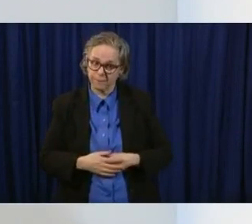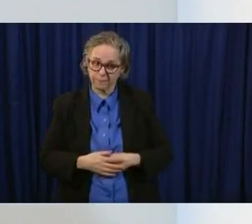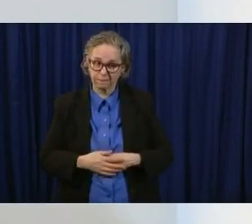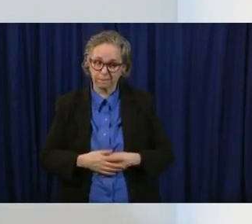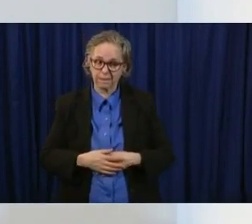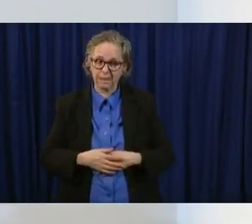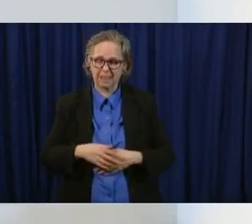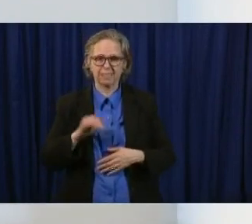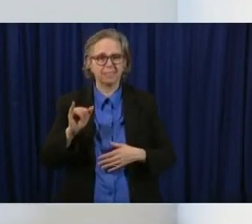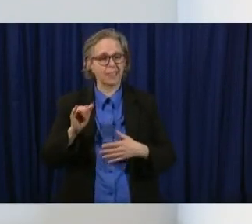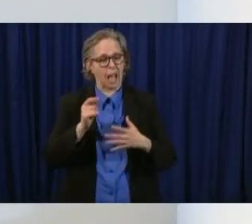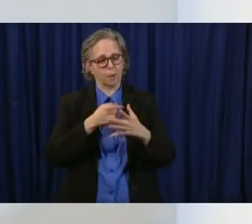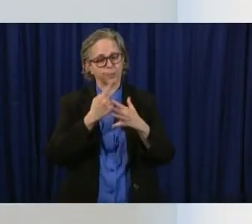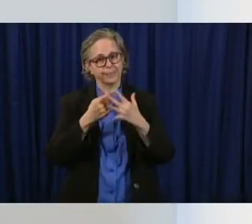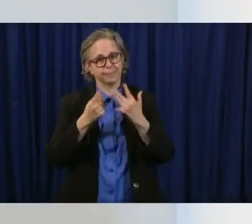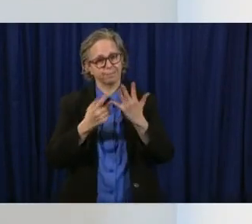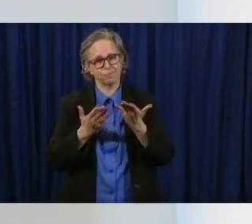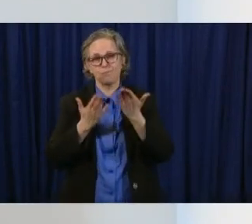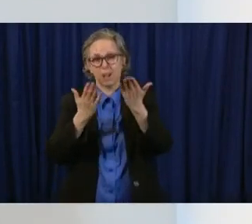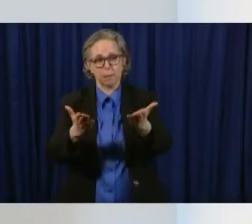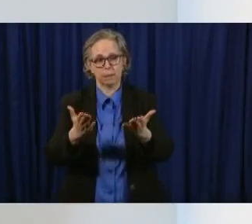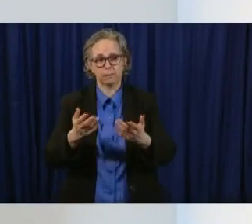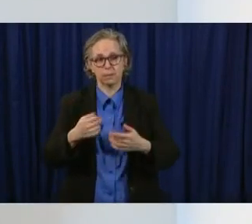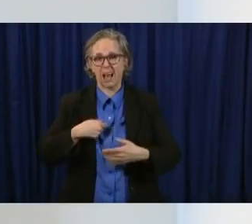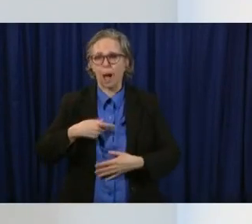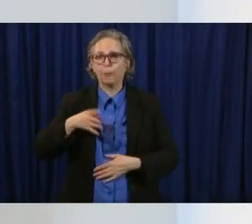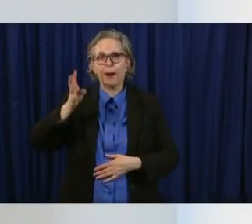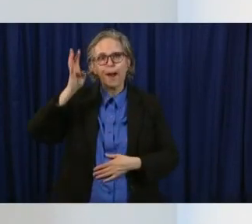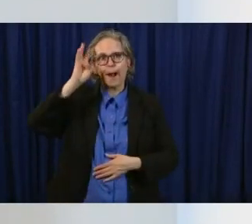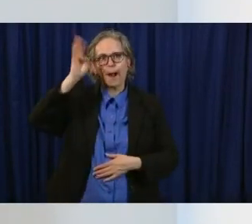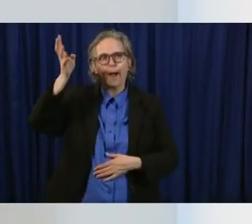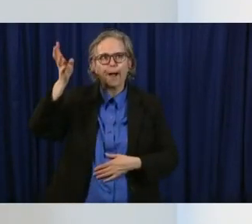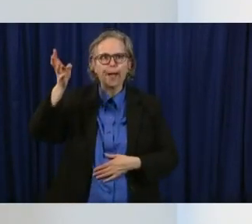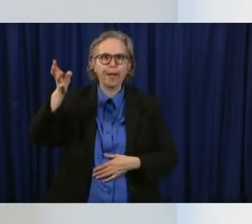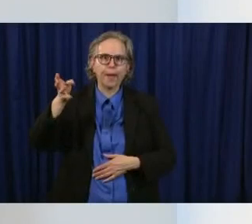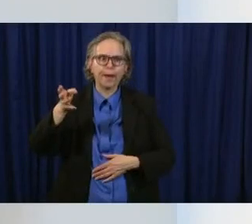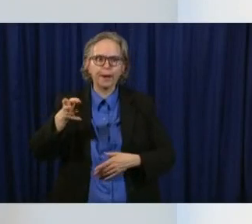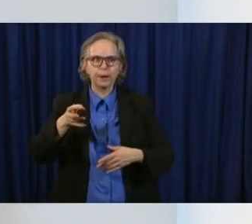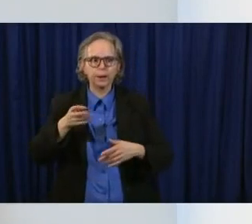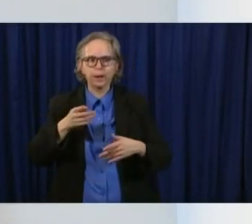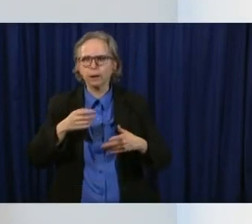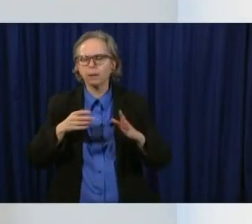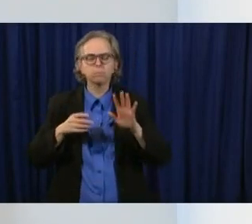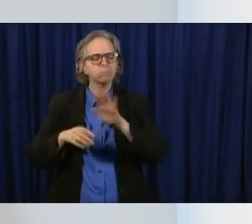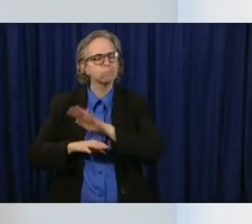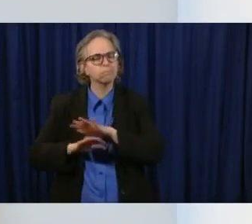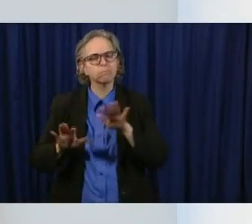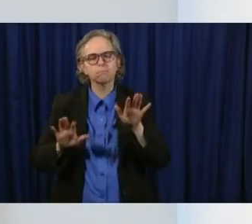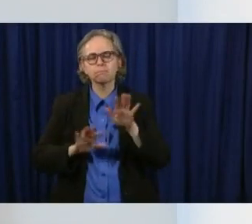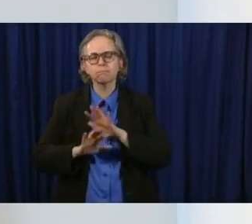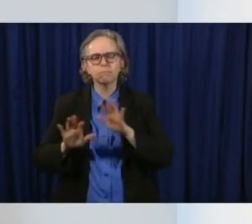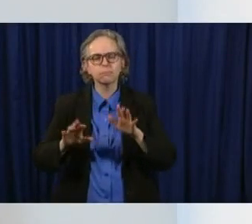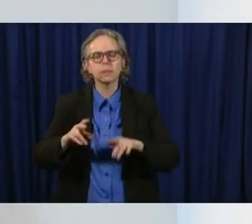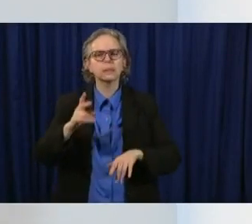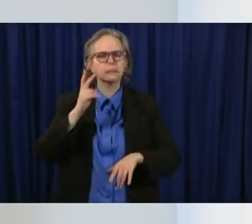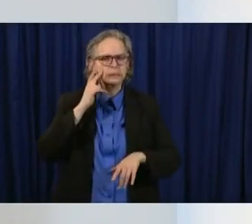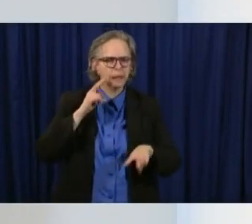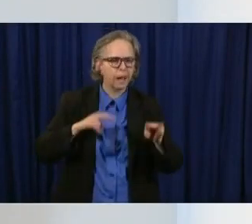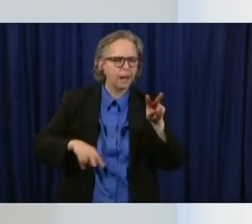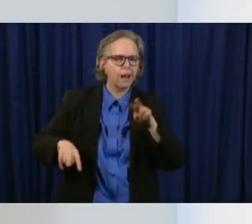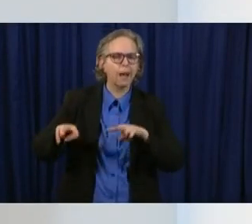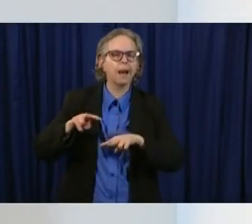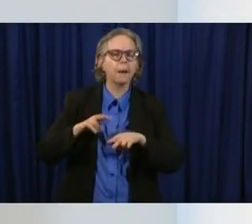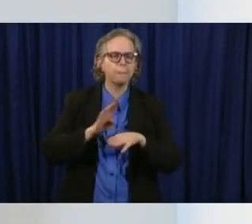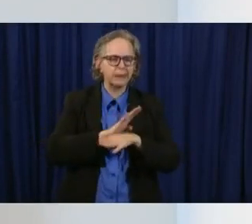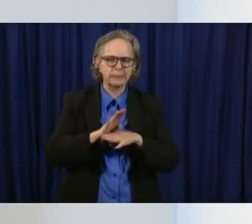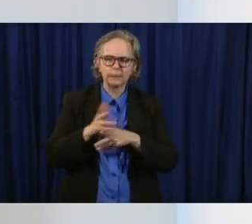they're they're not something that just came um from us they're things that businesses said they said we we